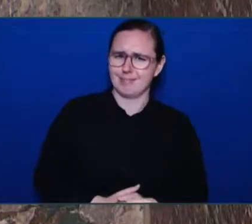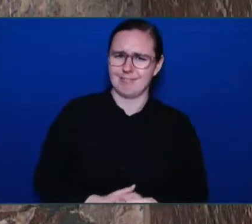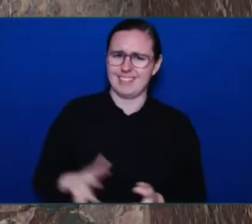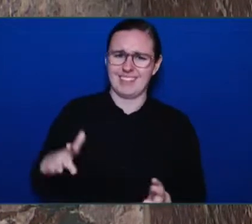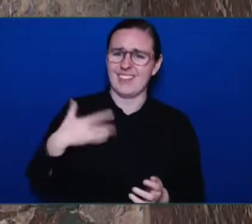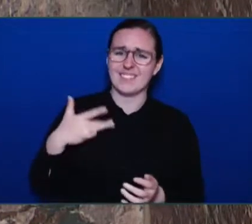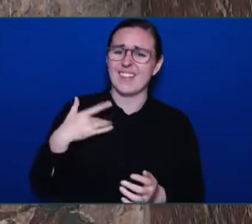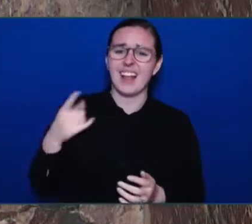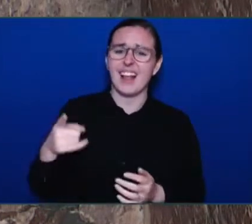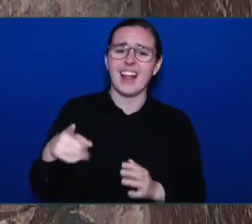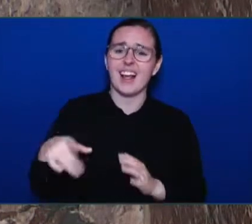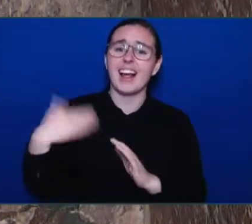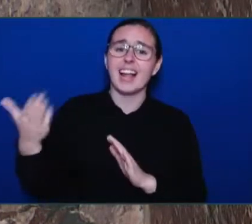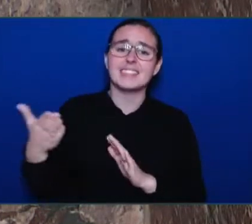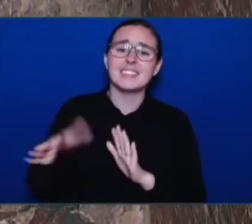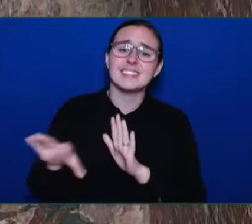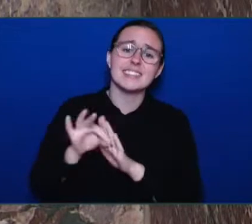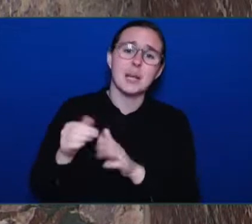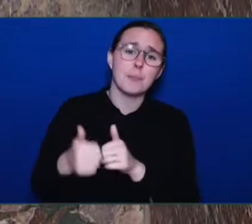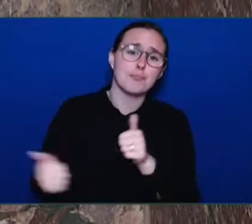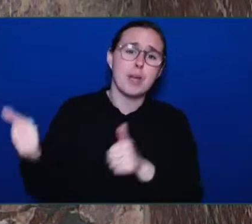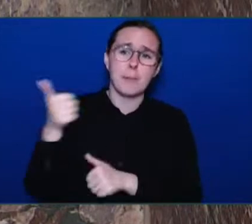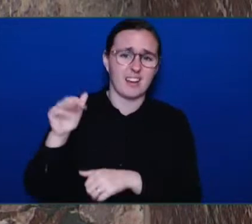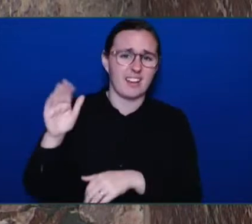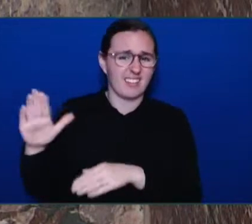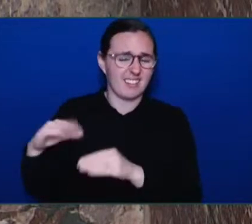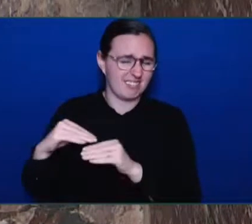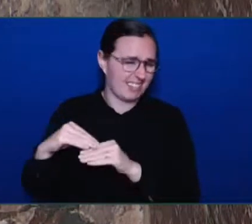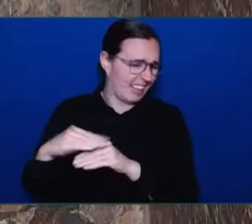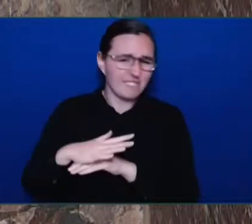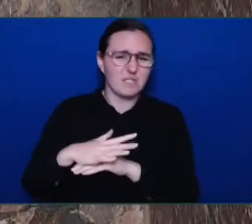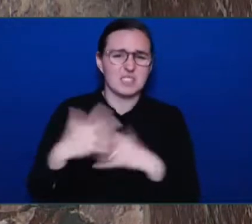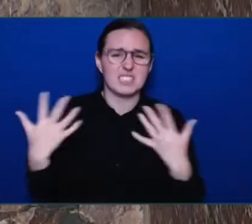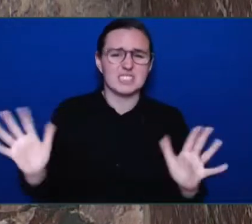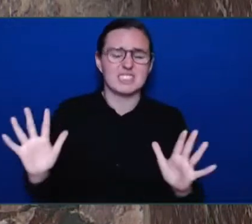protesting the 2010 Olympics as a radical activist.